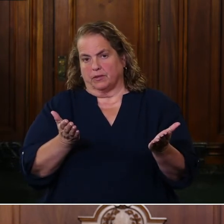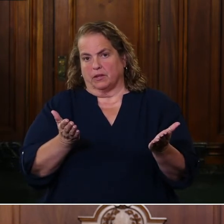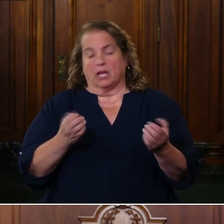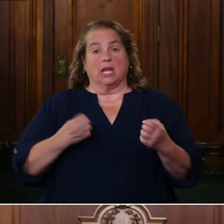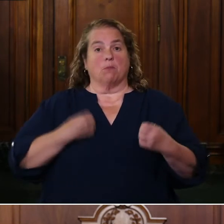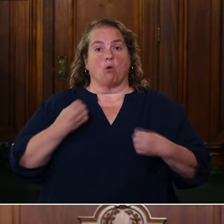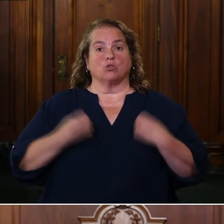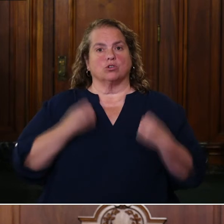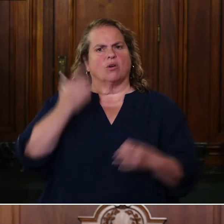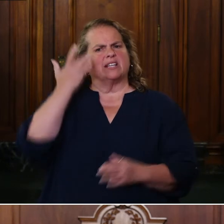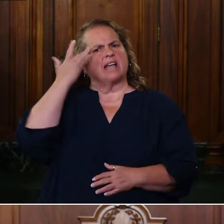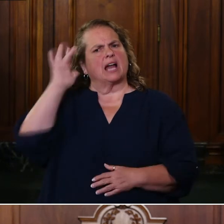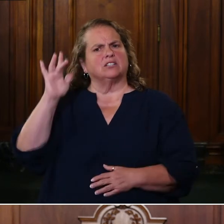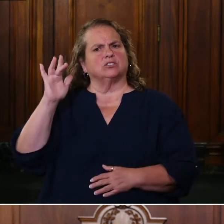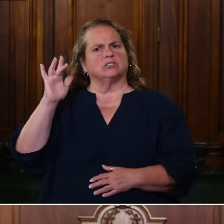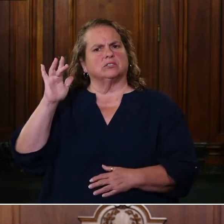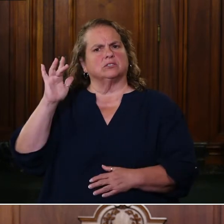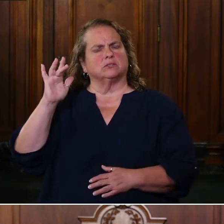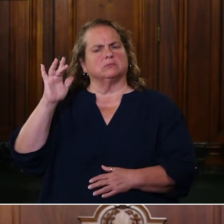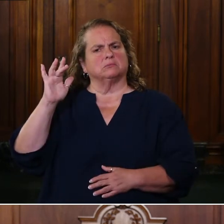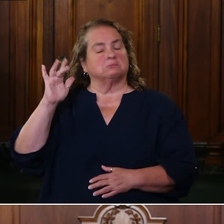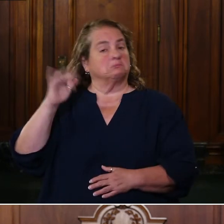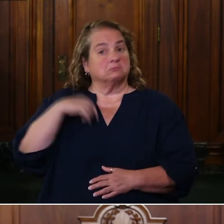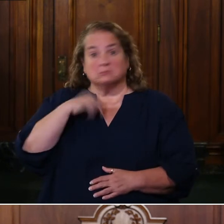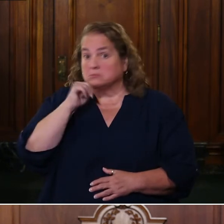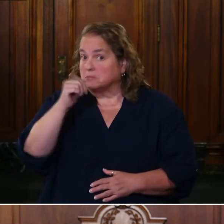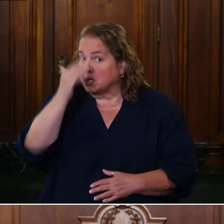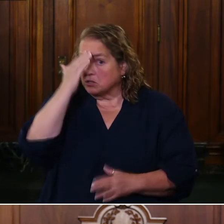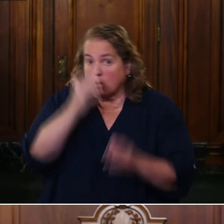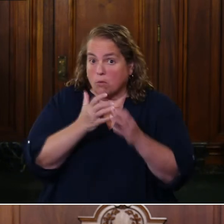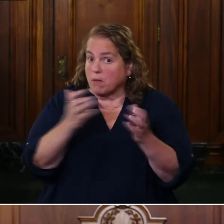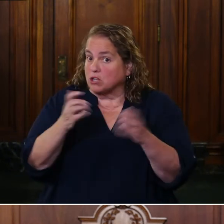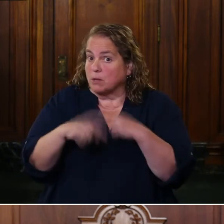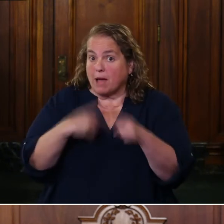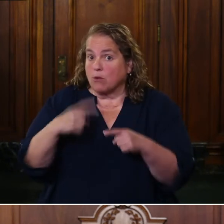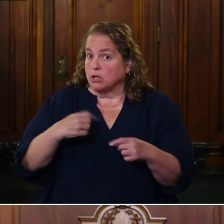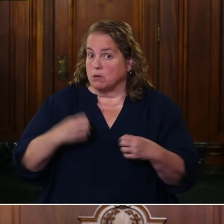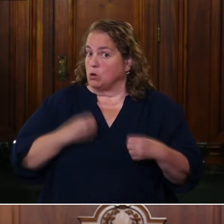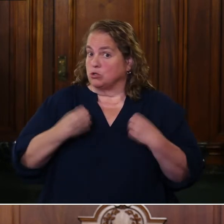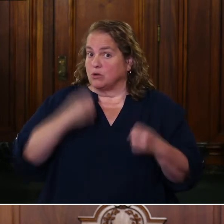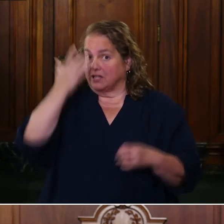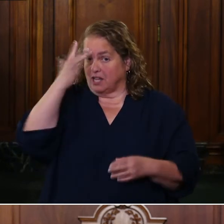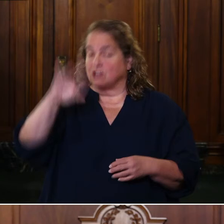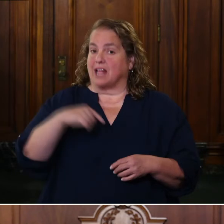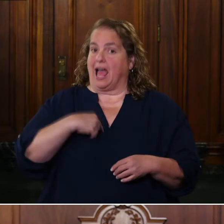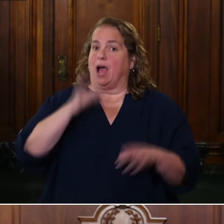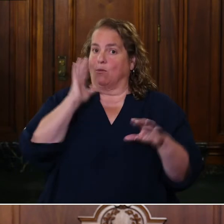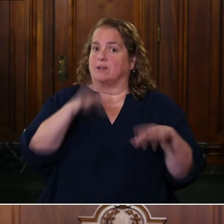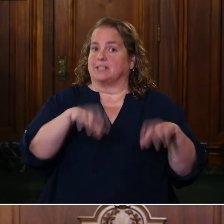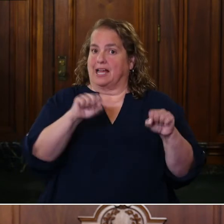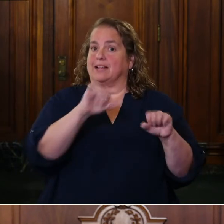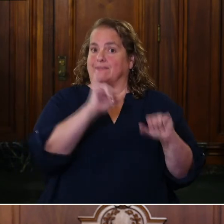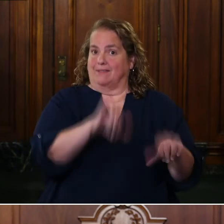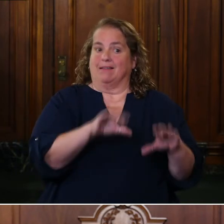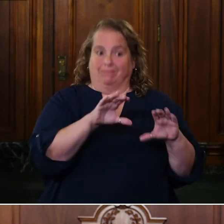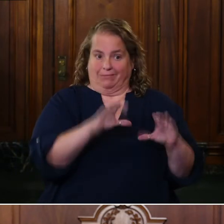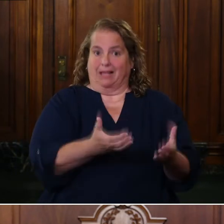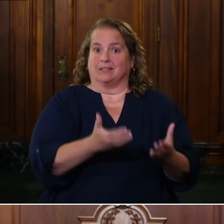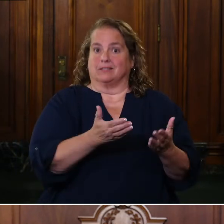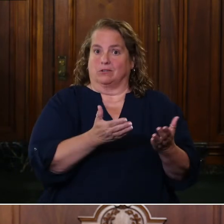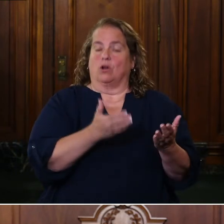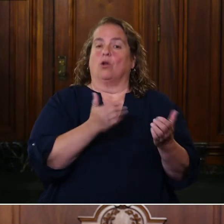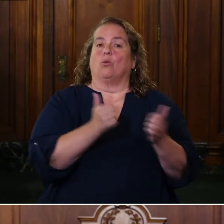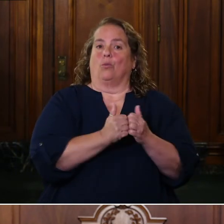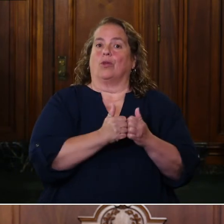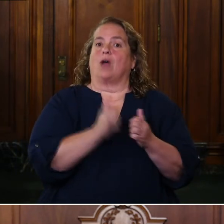Emotional intelligence. I don't know that much about that, so I guess I'm going to take the course along with many of our